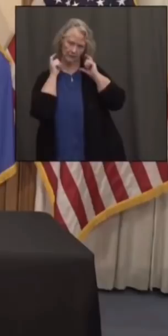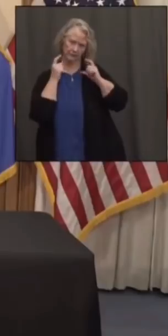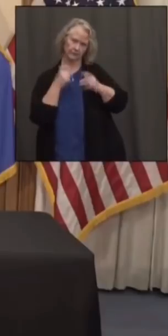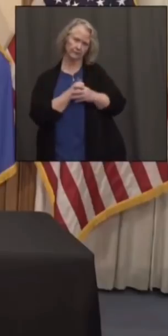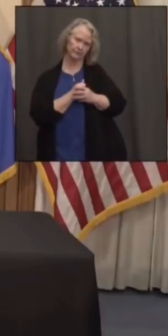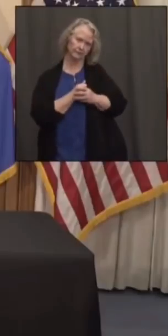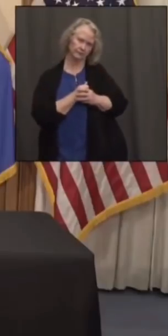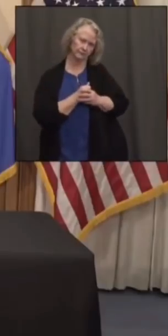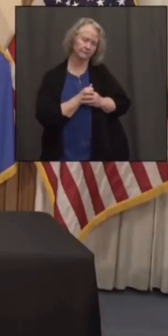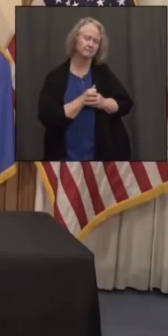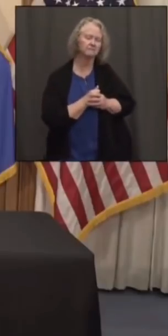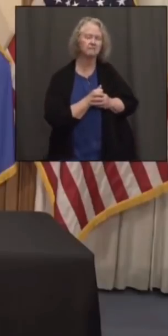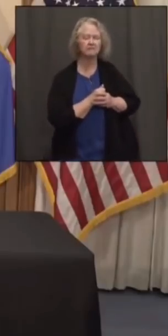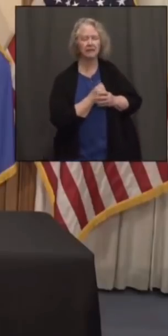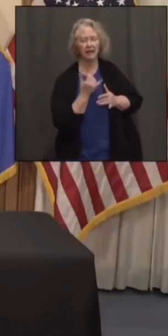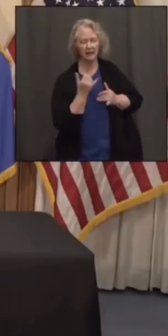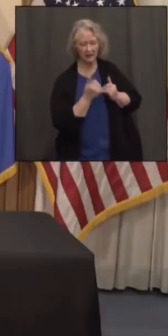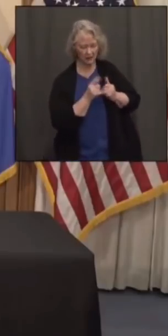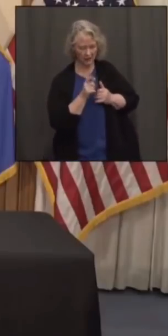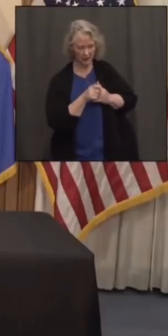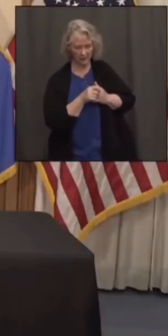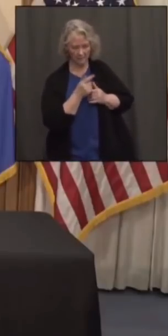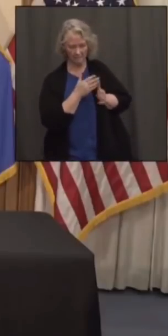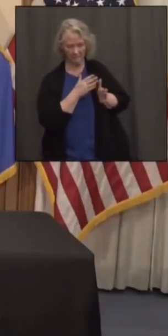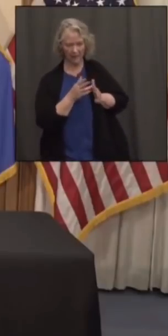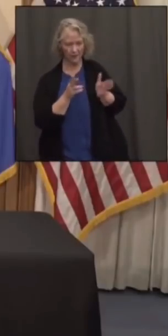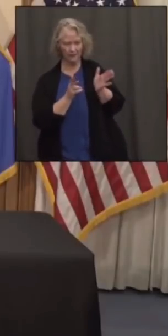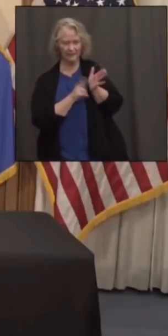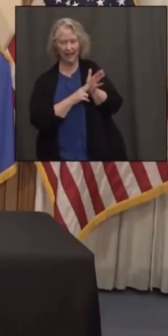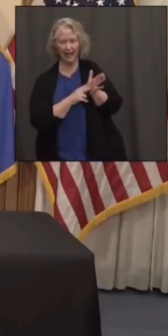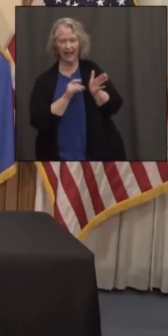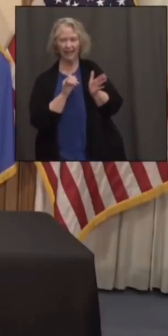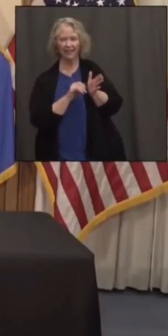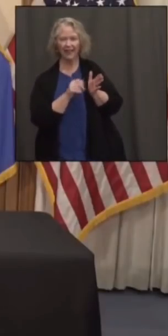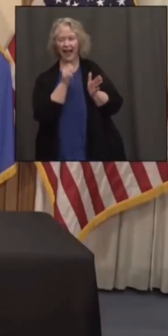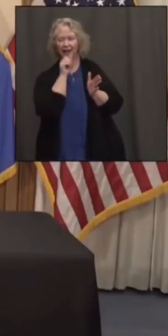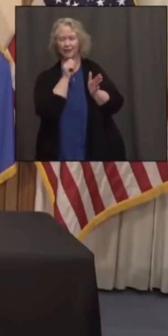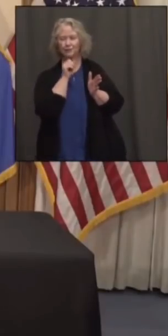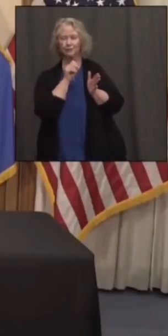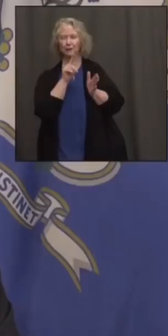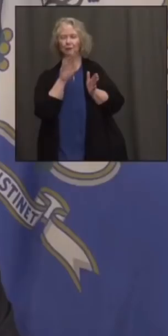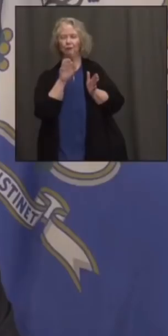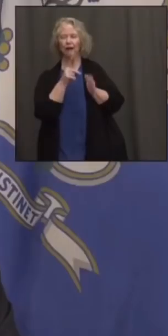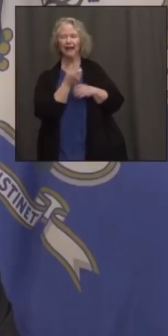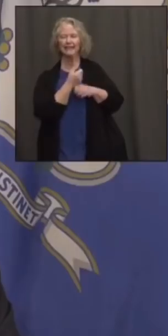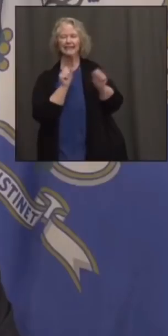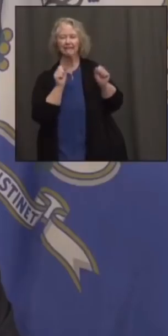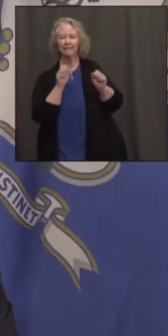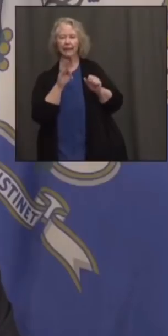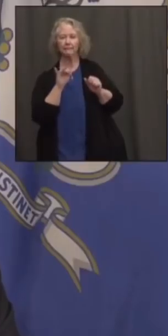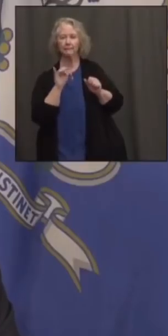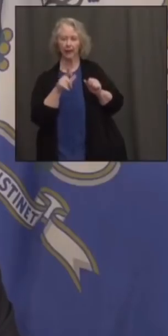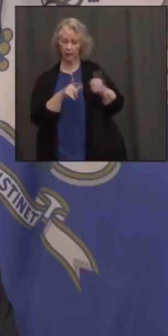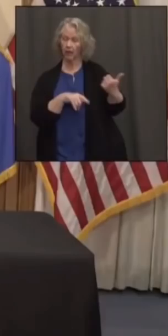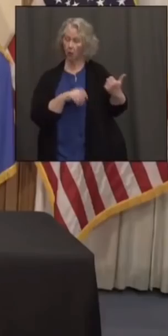All right, one more quick one. Do you plan to sign the ice cream truck safety bill? I think I do, yes.